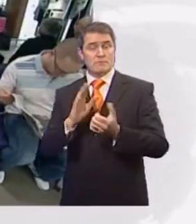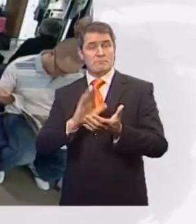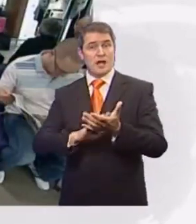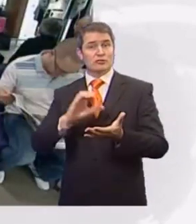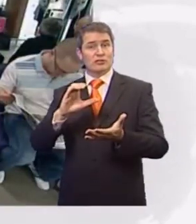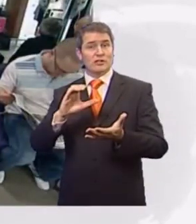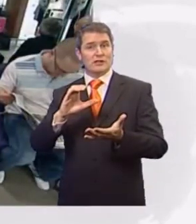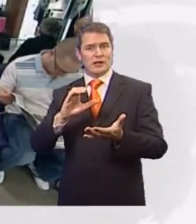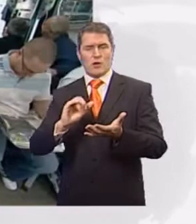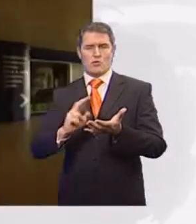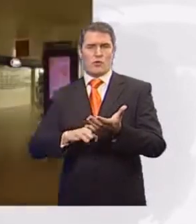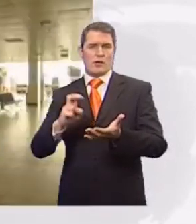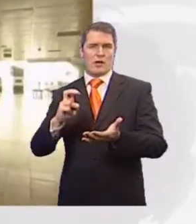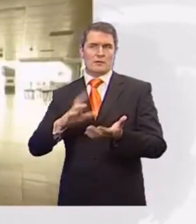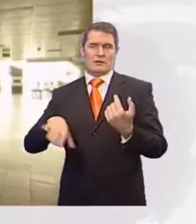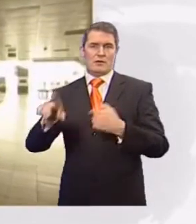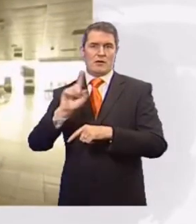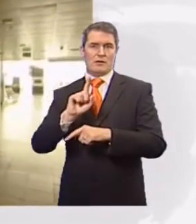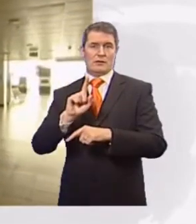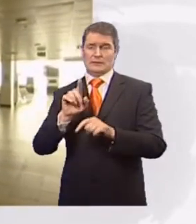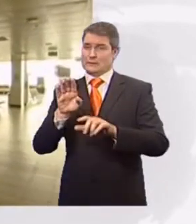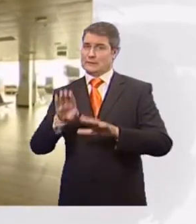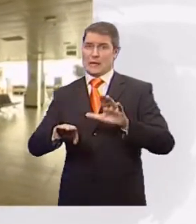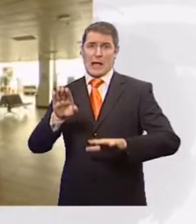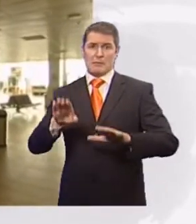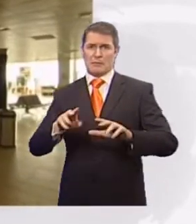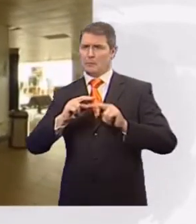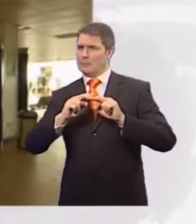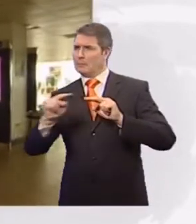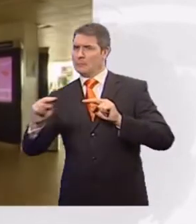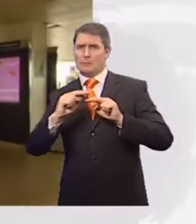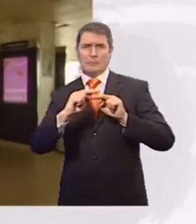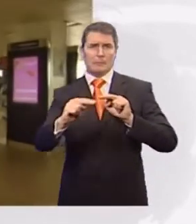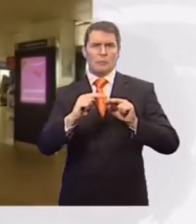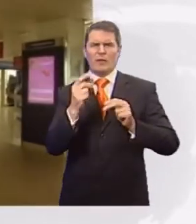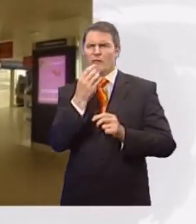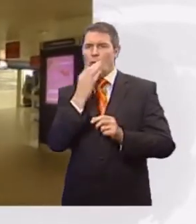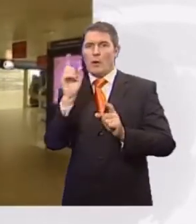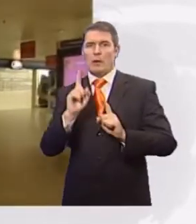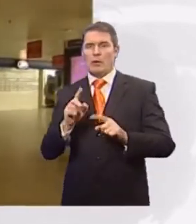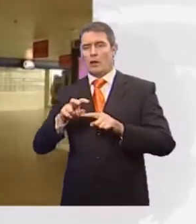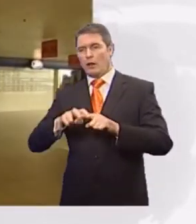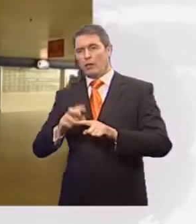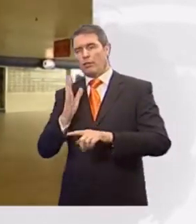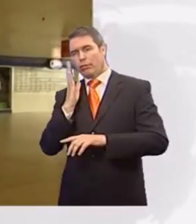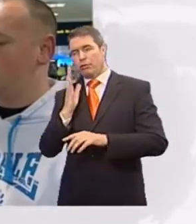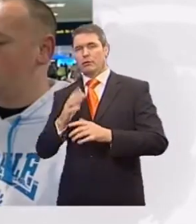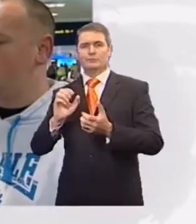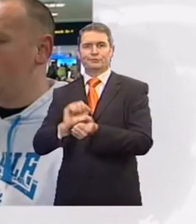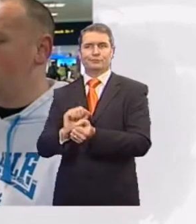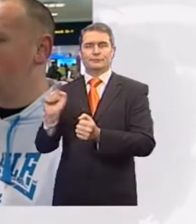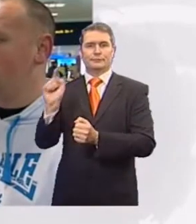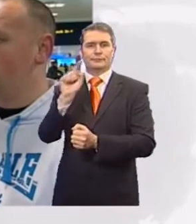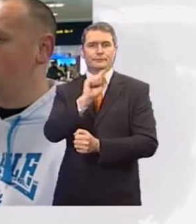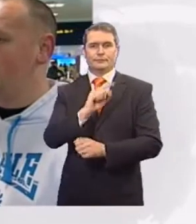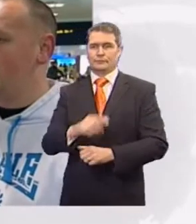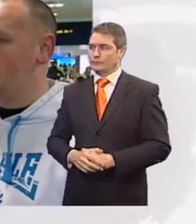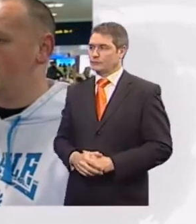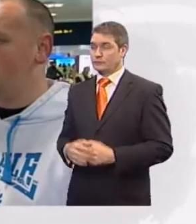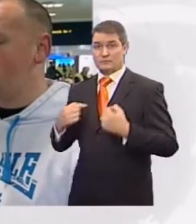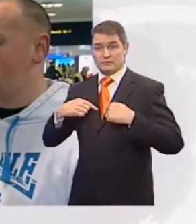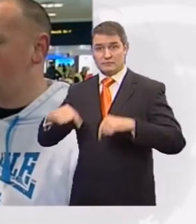Manchester and Newcastle. The picture is the same. Airports are deserted and passengers stranded. Boring,